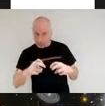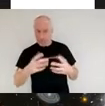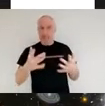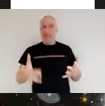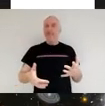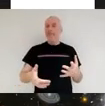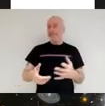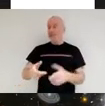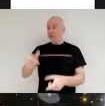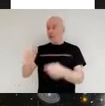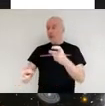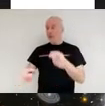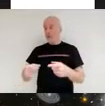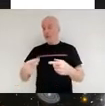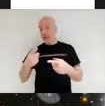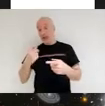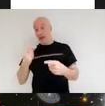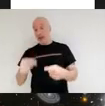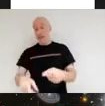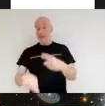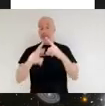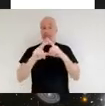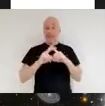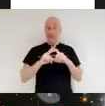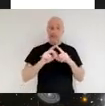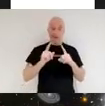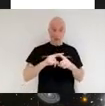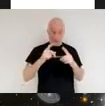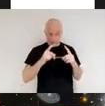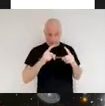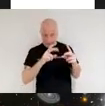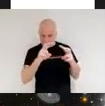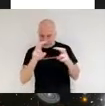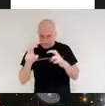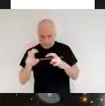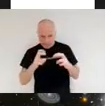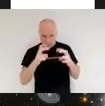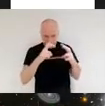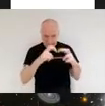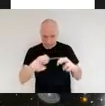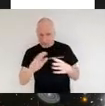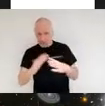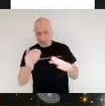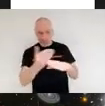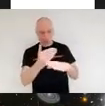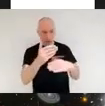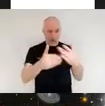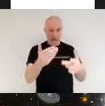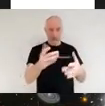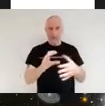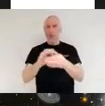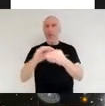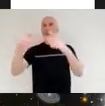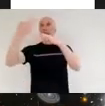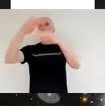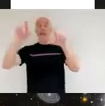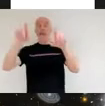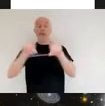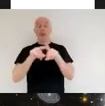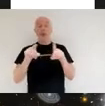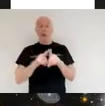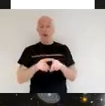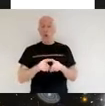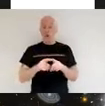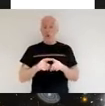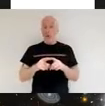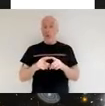to a range of space professionals and then we also do a lot of space education and public engagement developments got